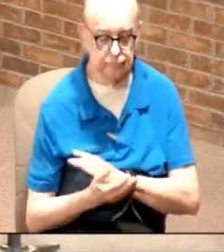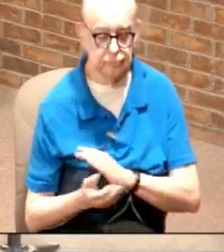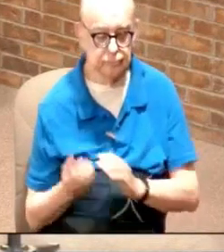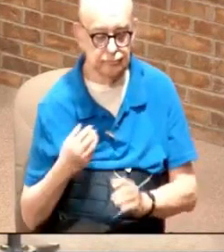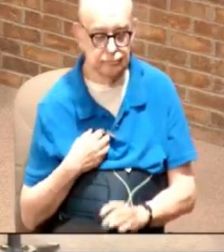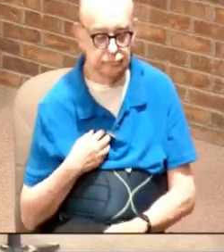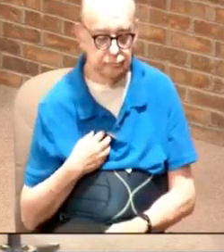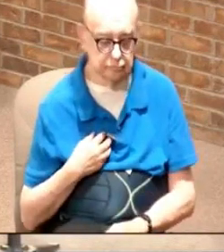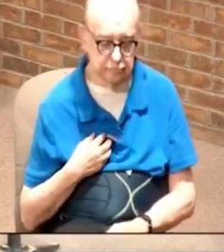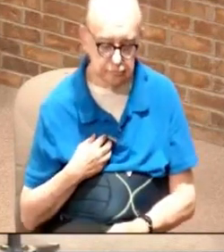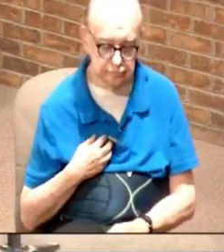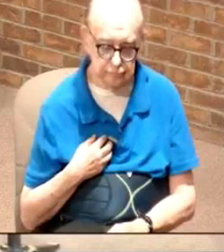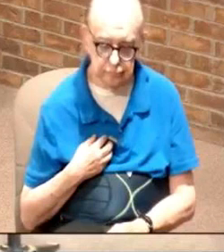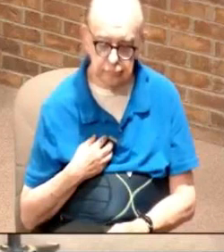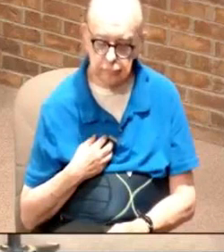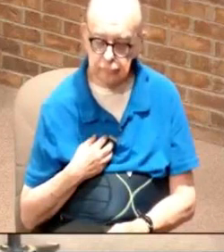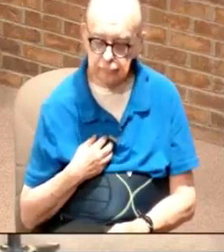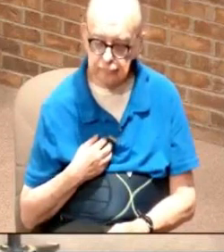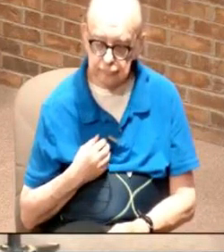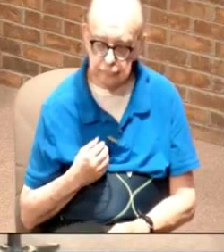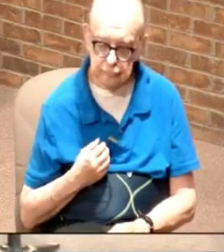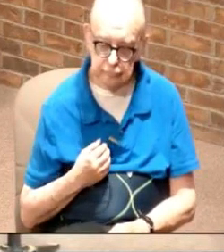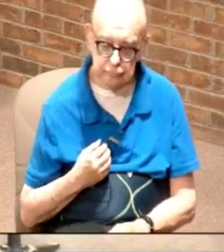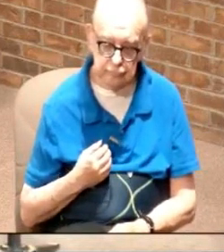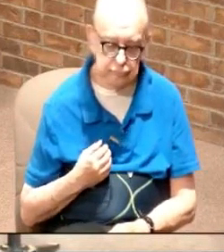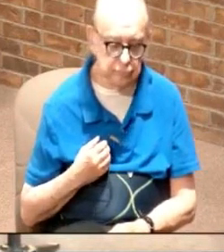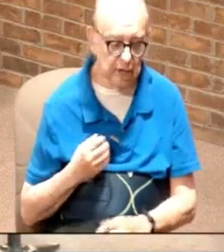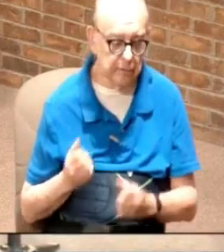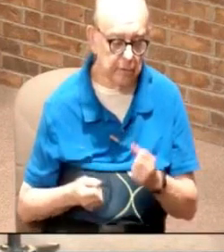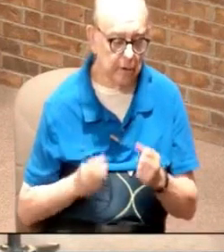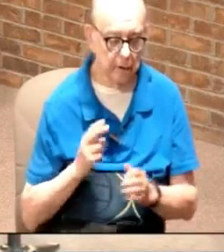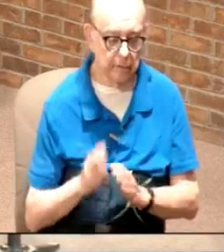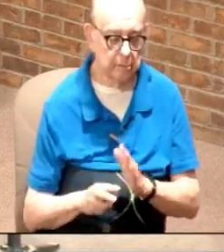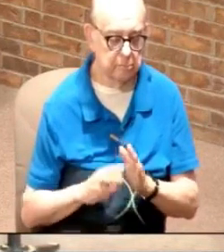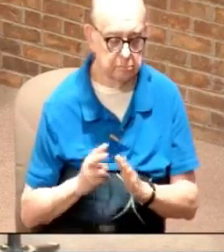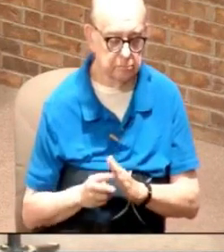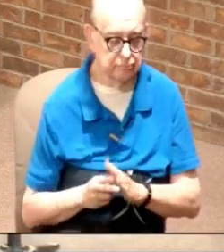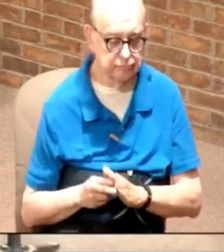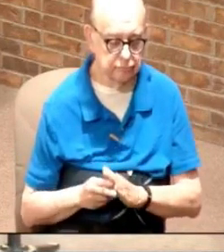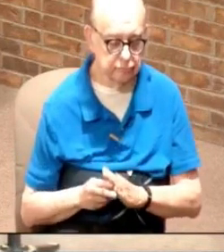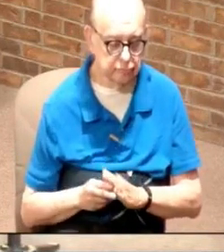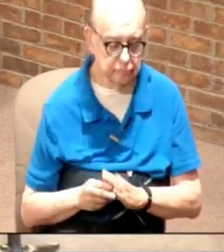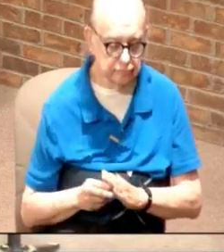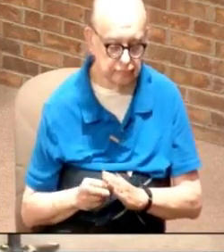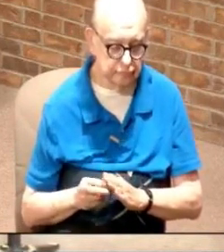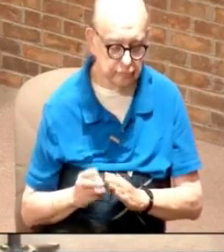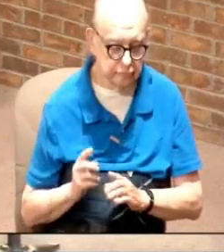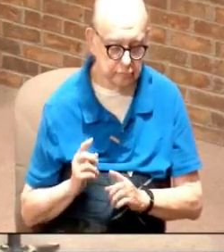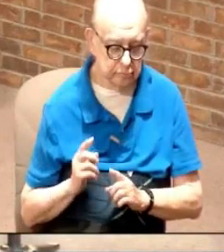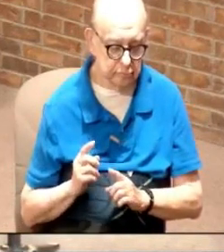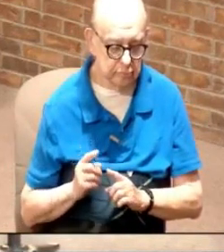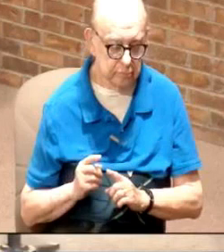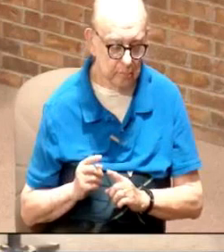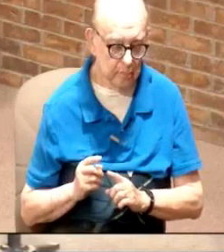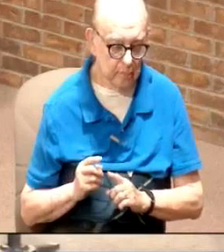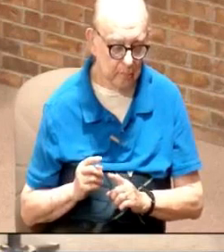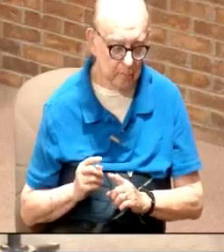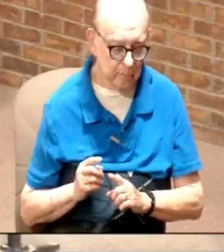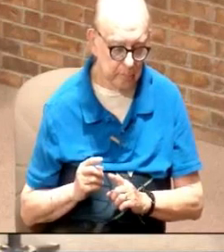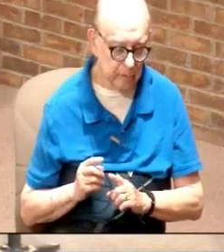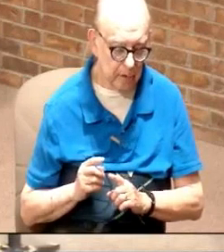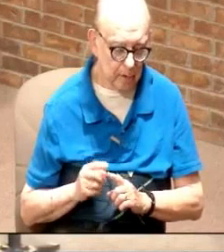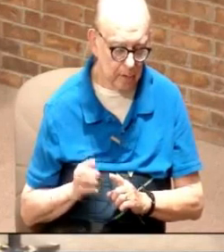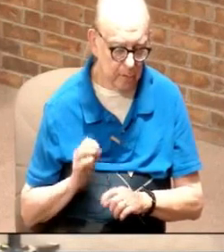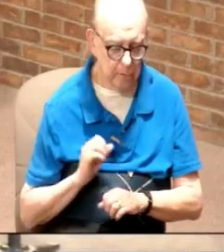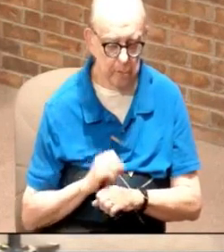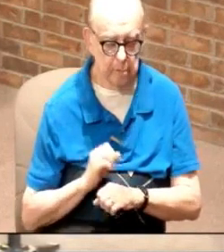would have to drive two hours from Camden Ohio to Columbus and